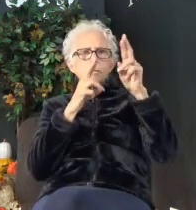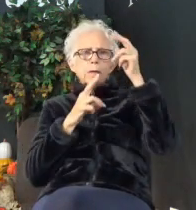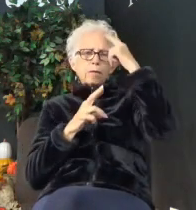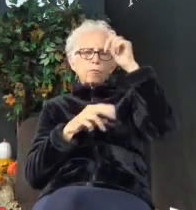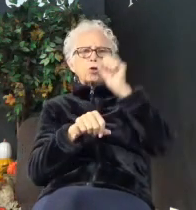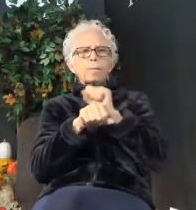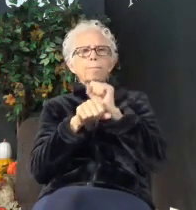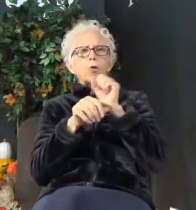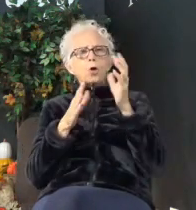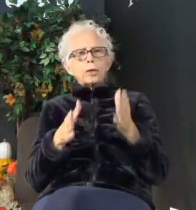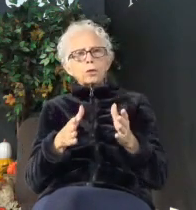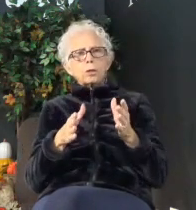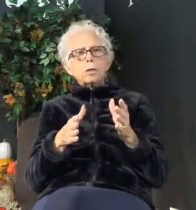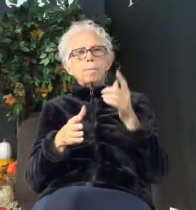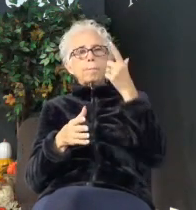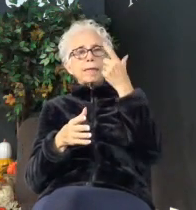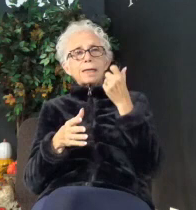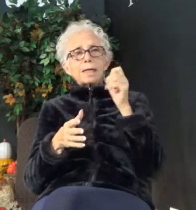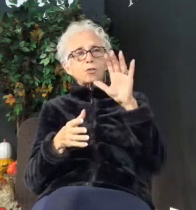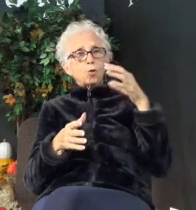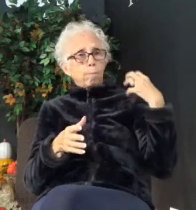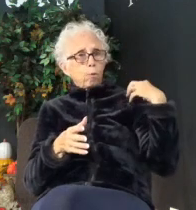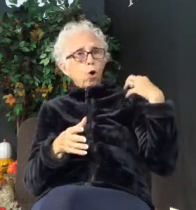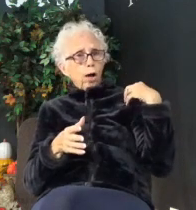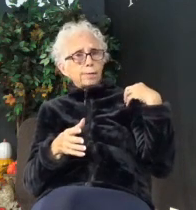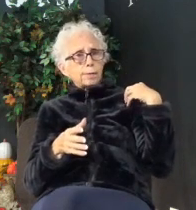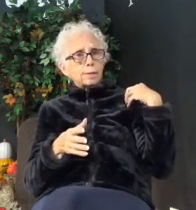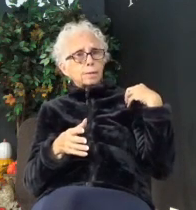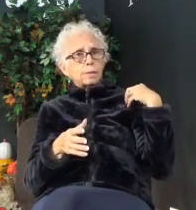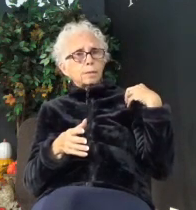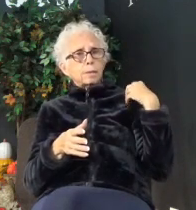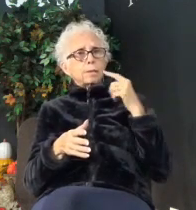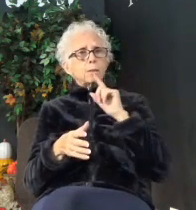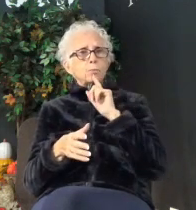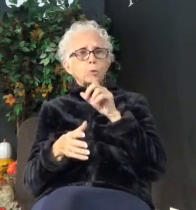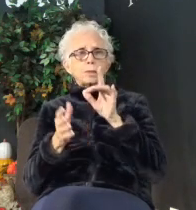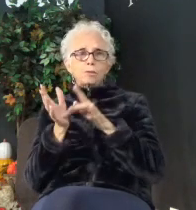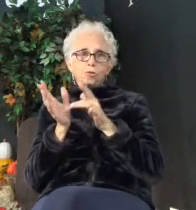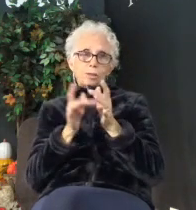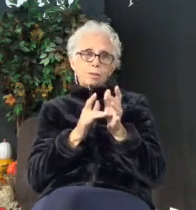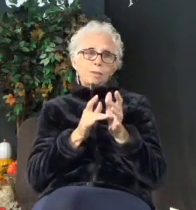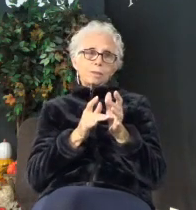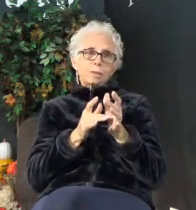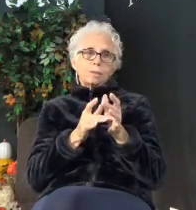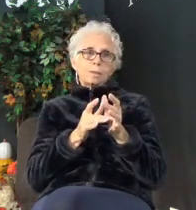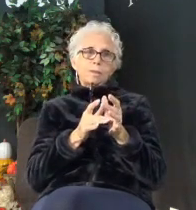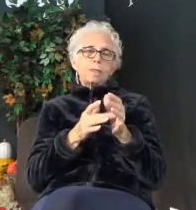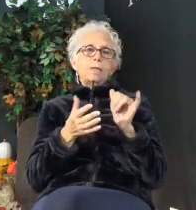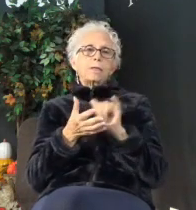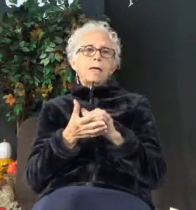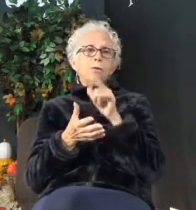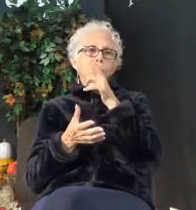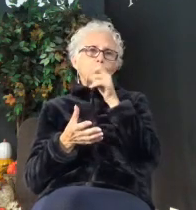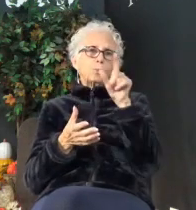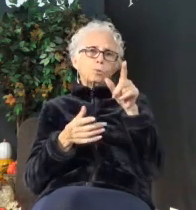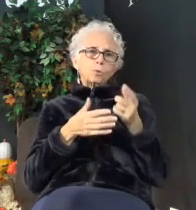because your boss is really Jesus. That's who you serve.